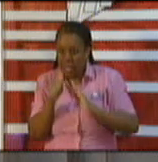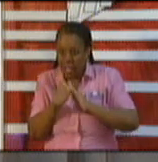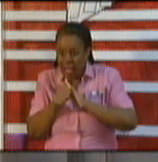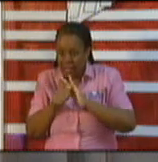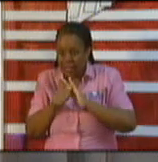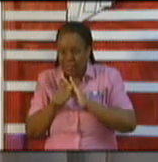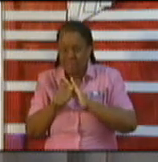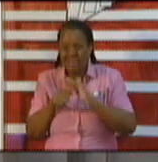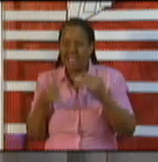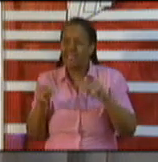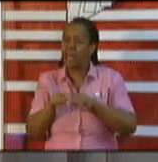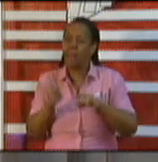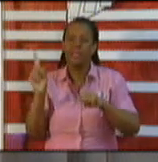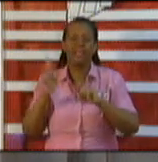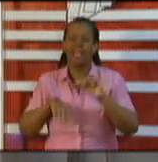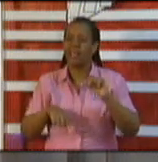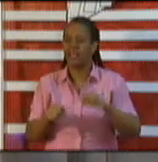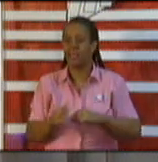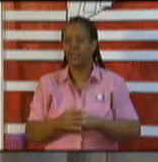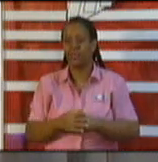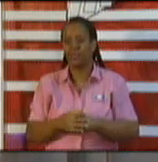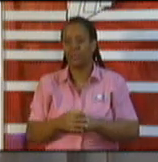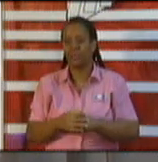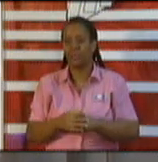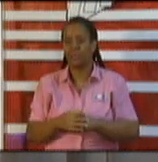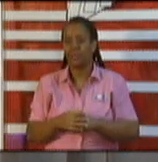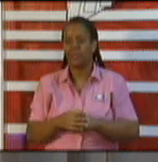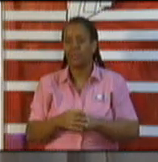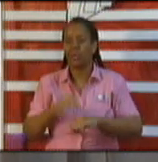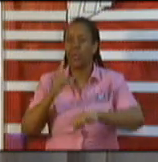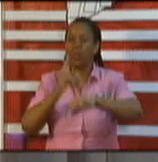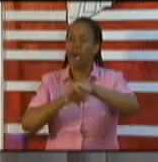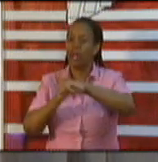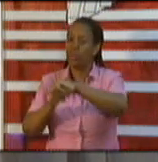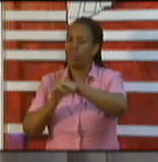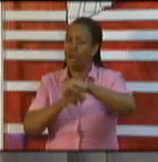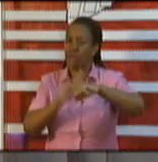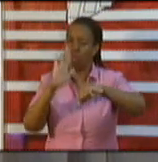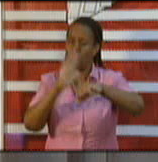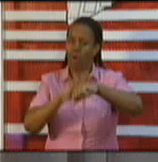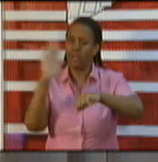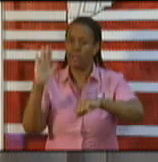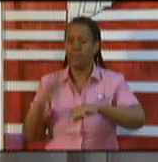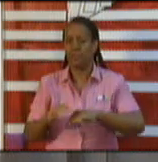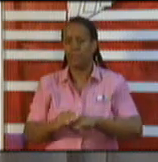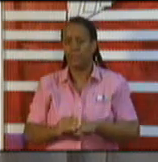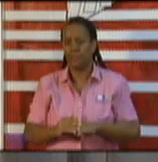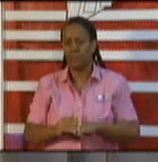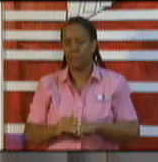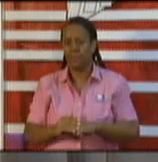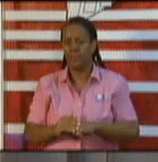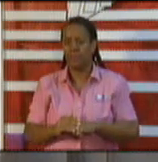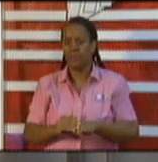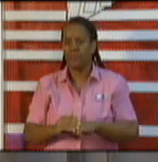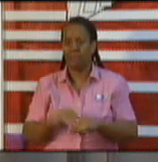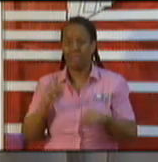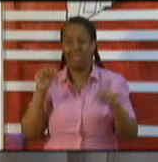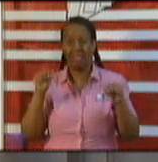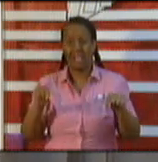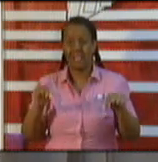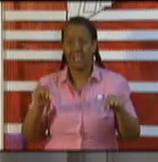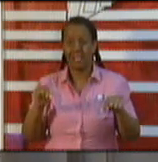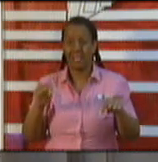cautioning persons. We have made sure that is not a loophole. So that is how we're dealing with in the first instance,